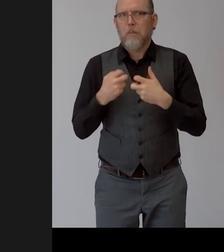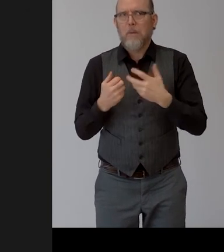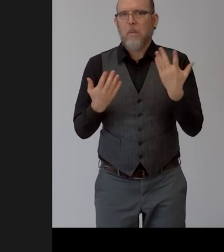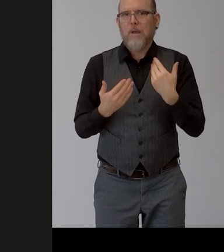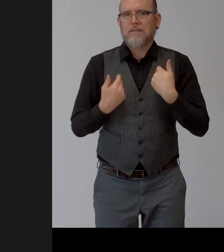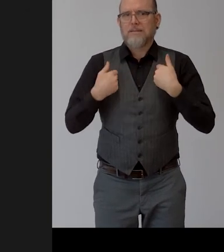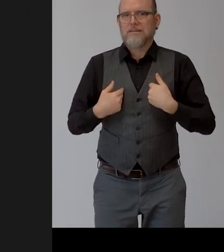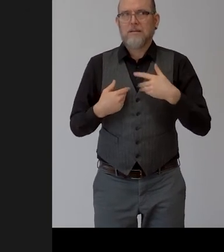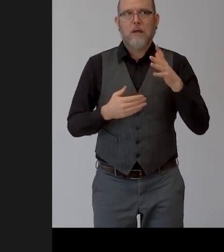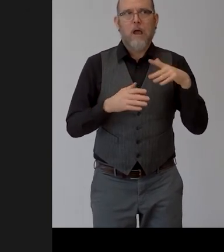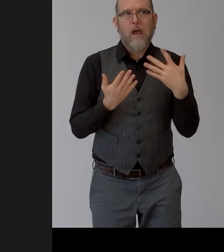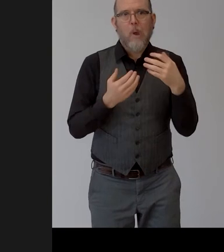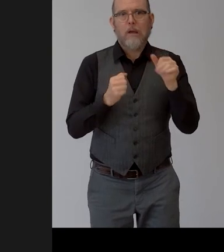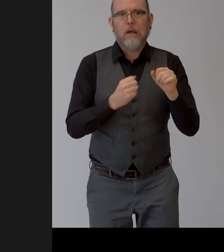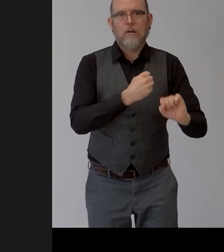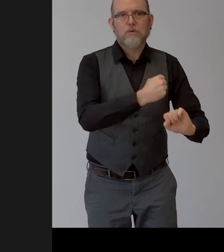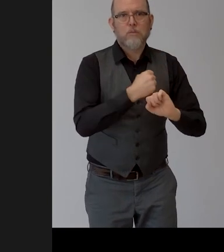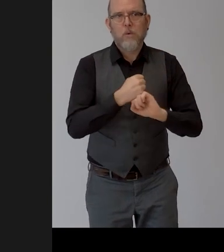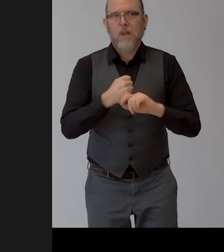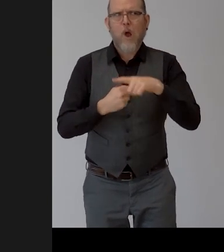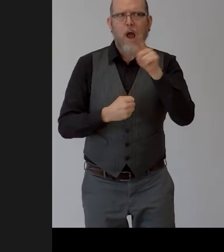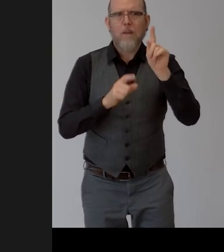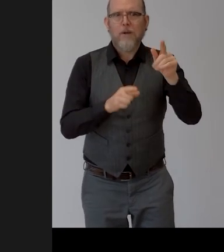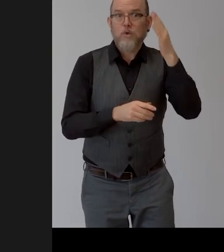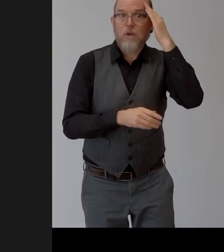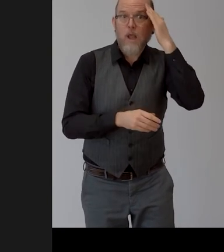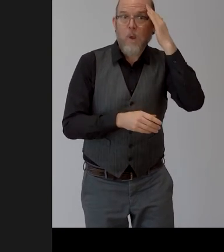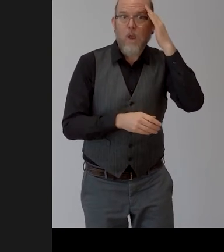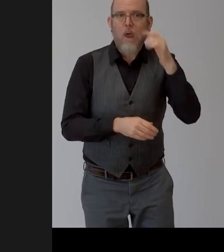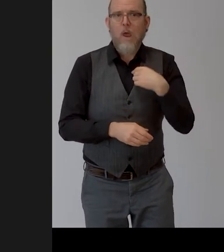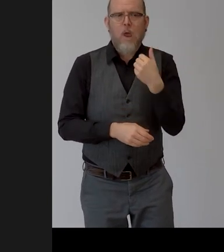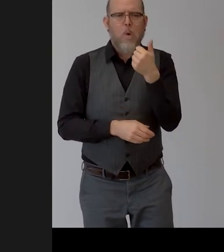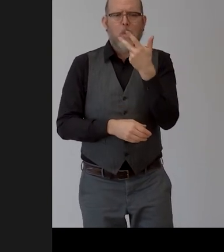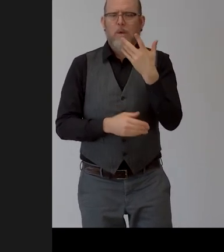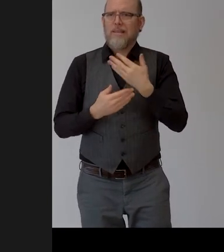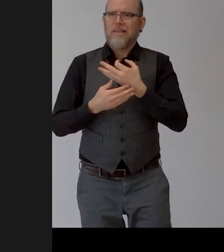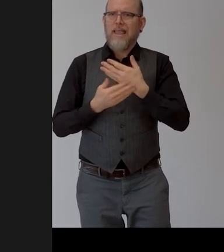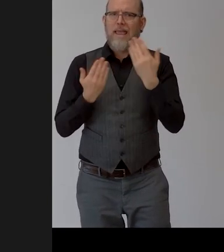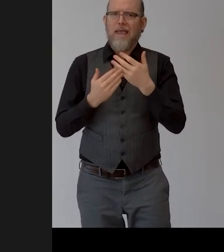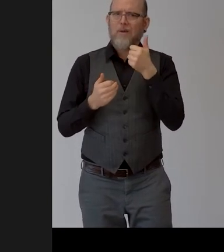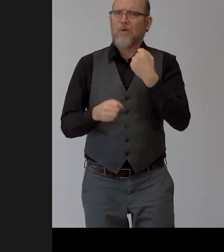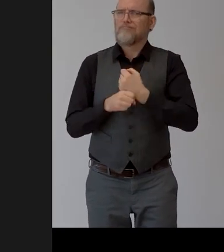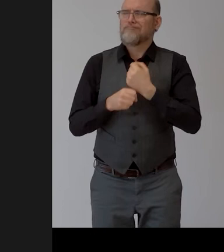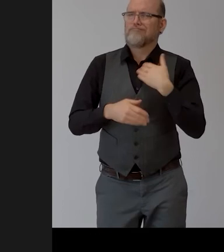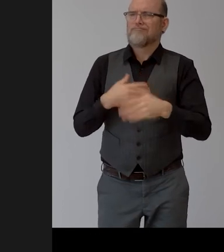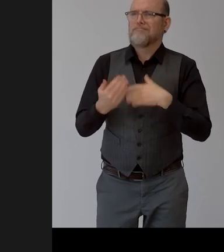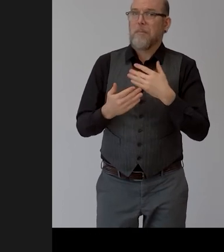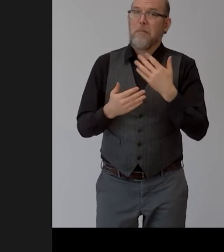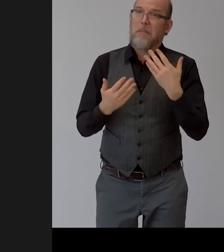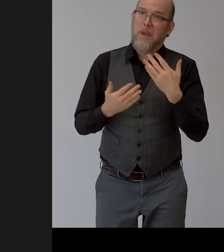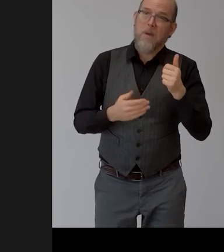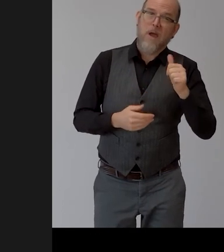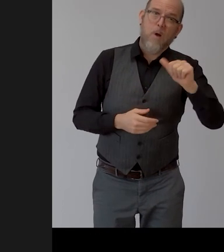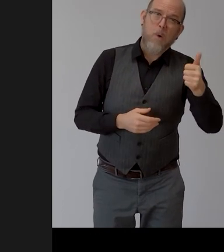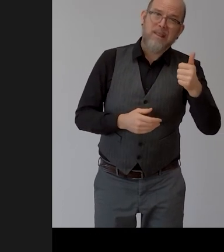to to help me and deal with me with the days i'm feeling good and can function and with the days i'm not feeling so good and even